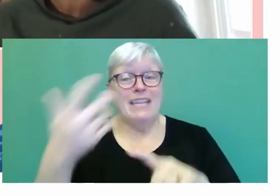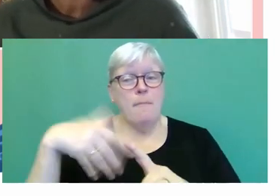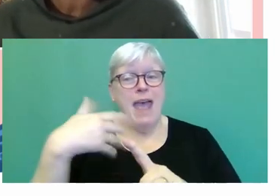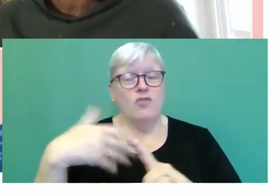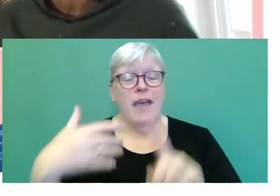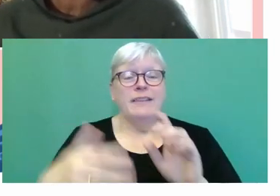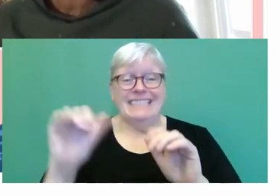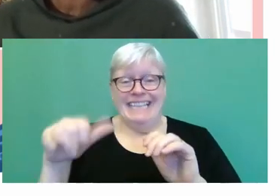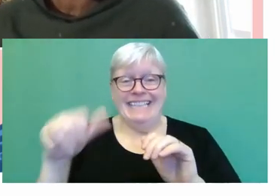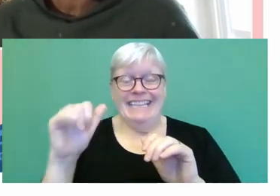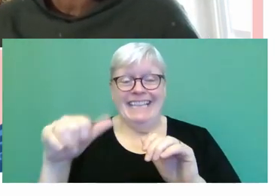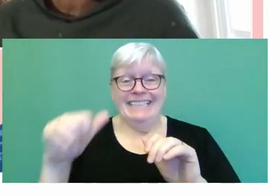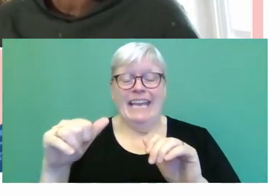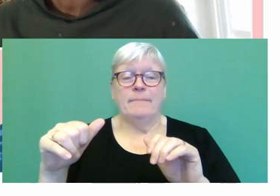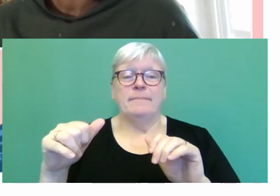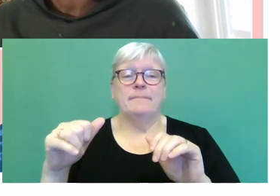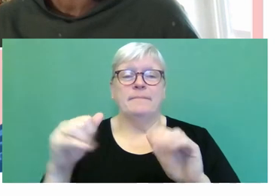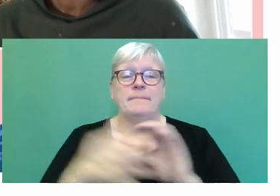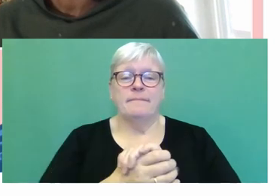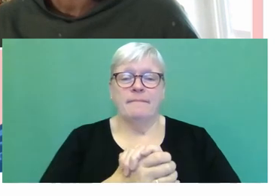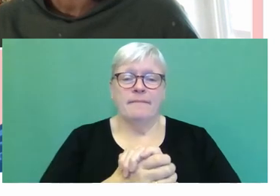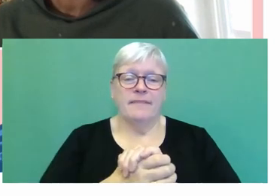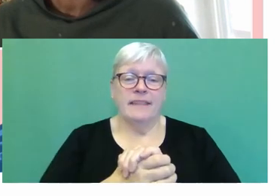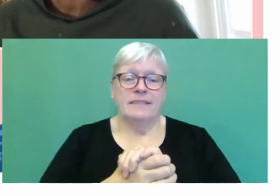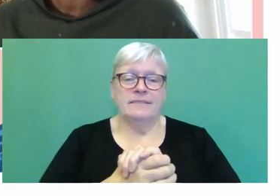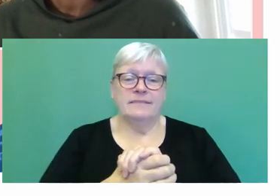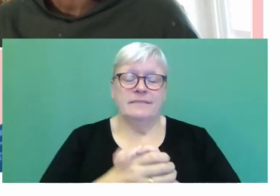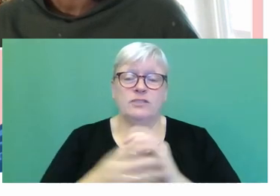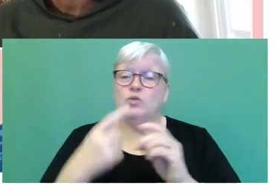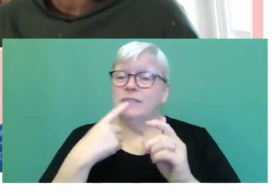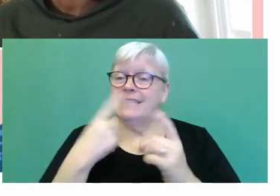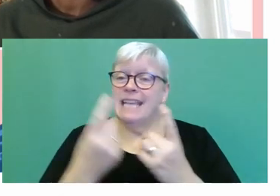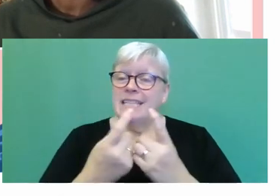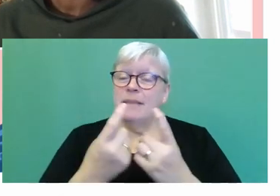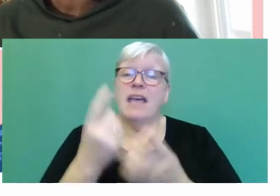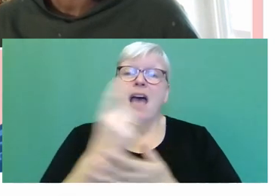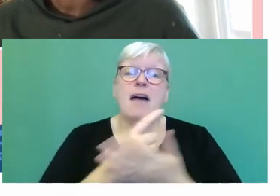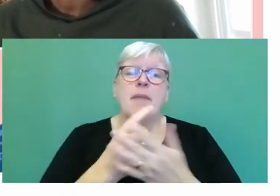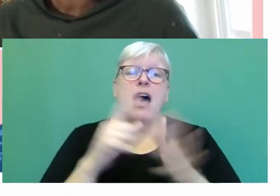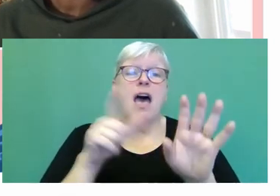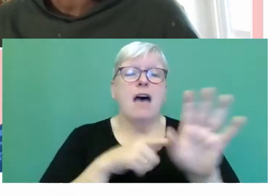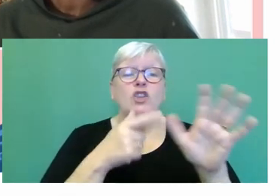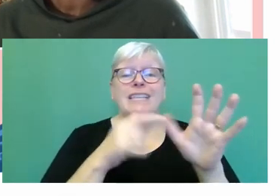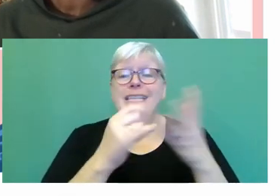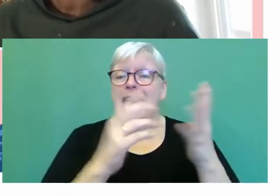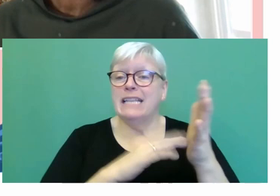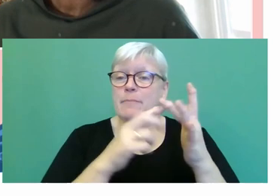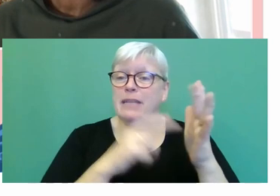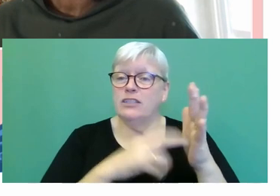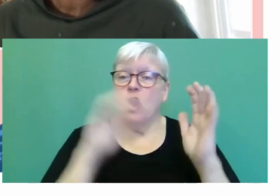Yeah. And you said something that about, you know, Yasmin was worried that Harriet wouldn't sort of